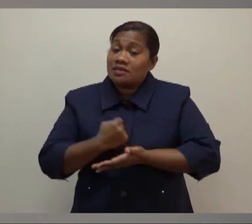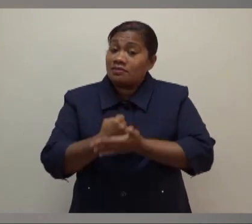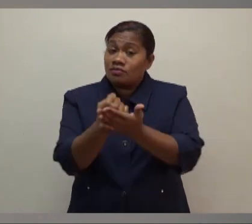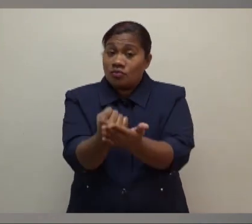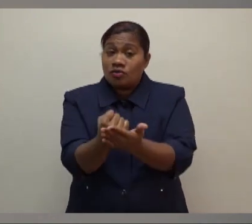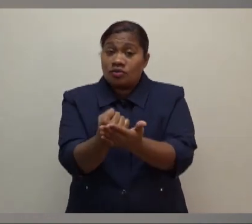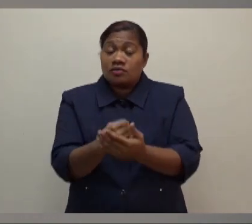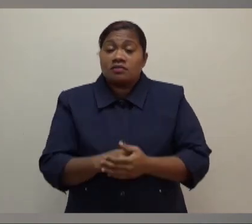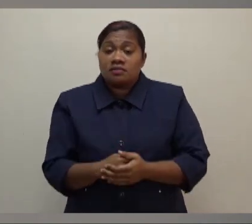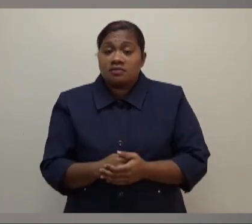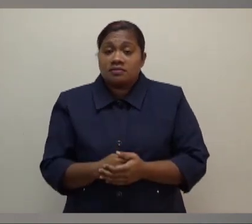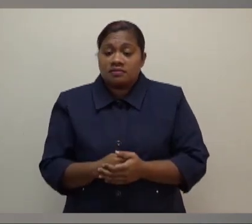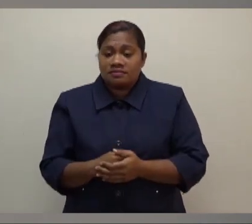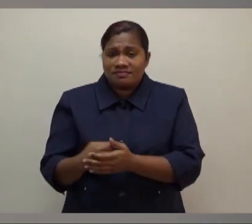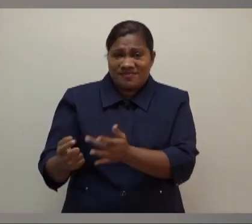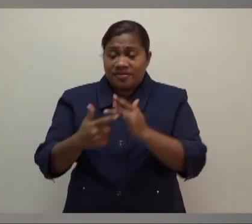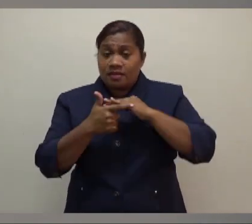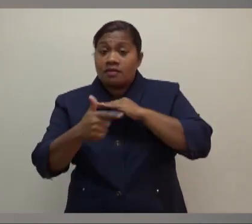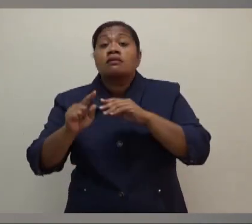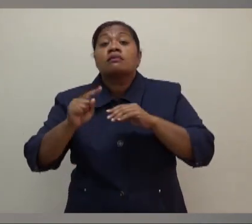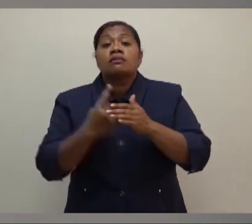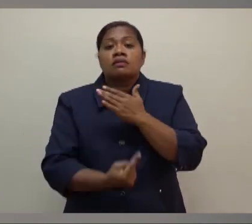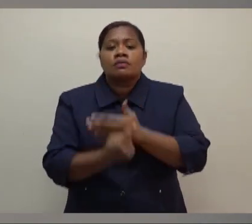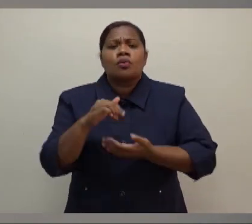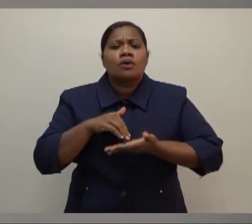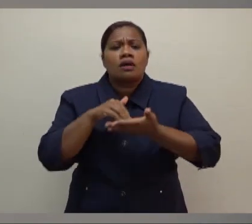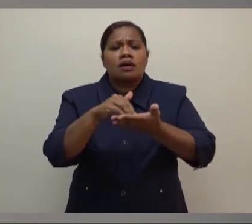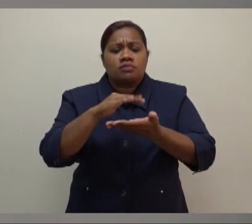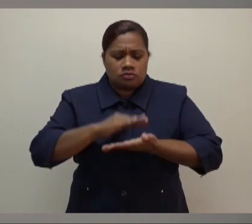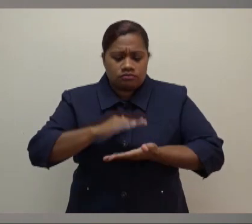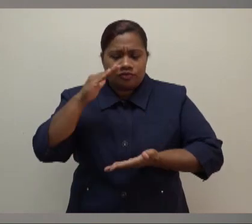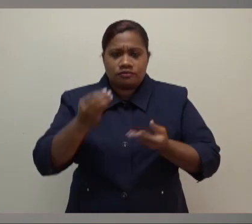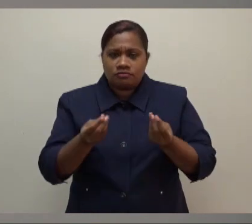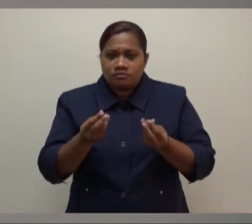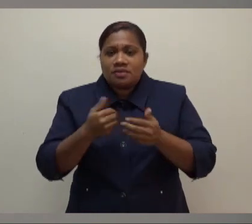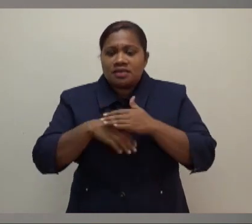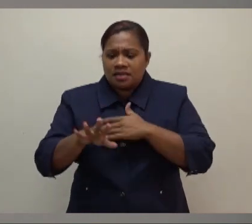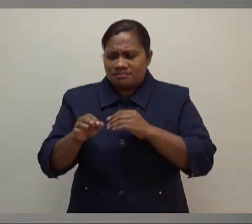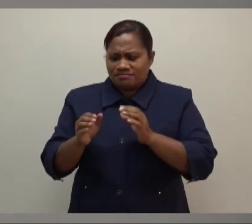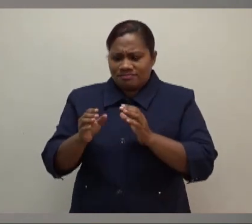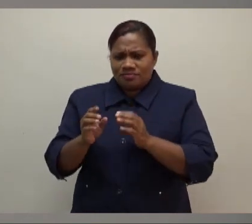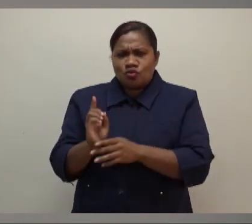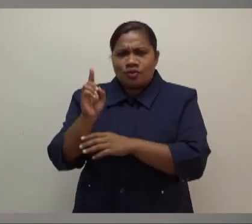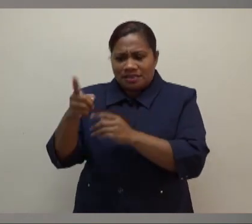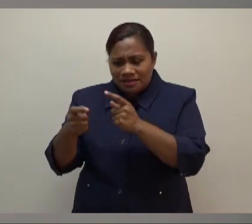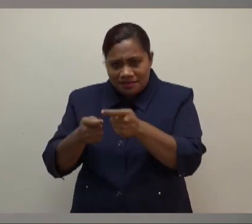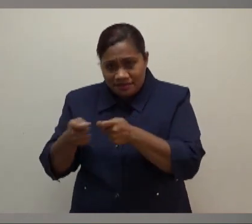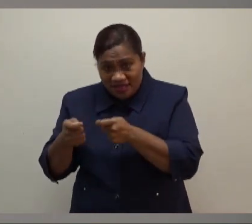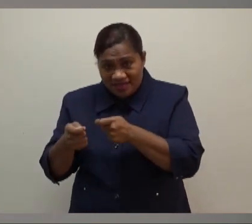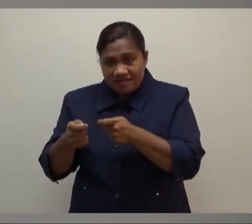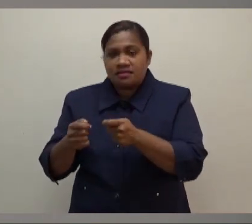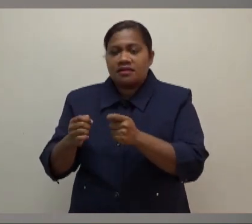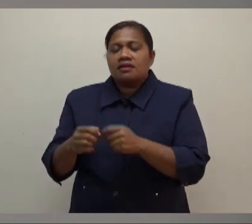levels but helped increase the liquidity in the domestic market which in turn reduced our interest